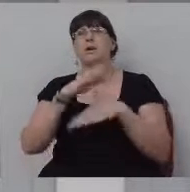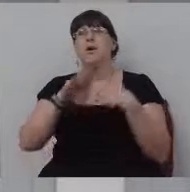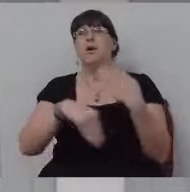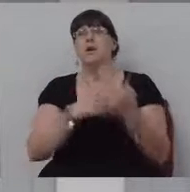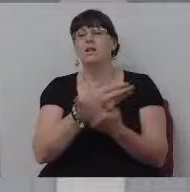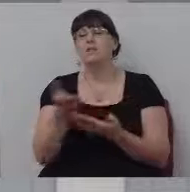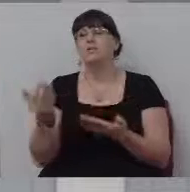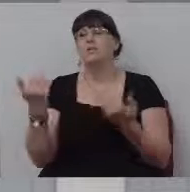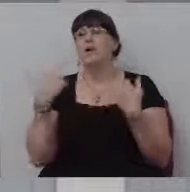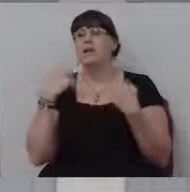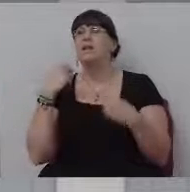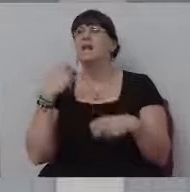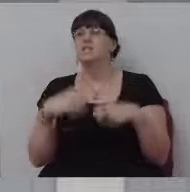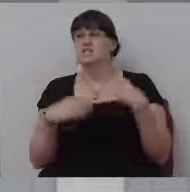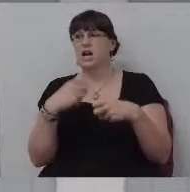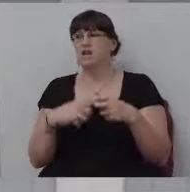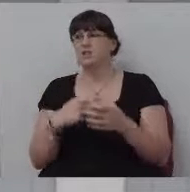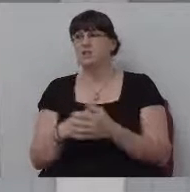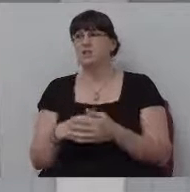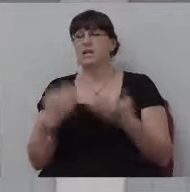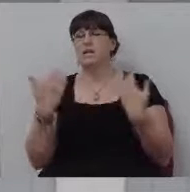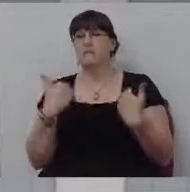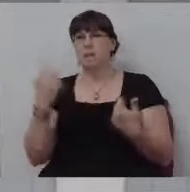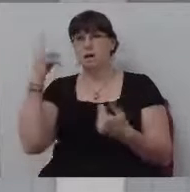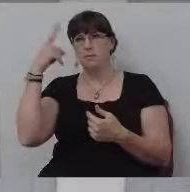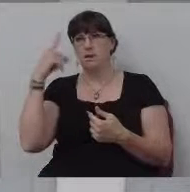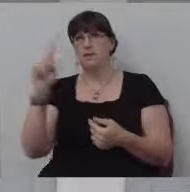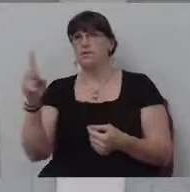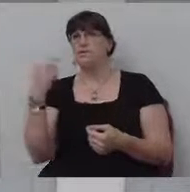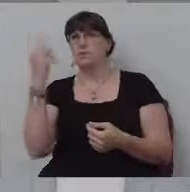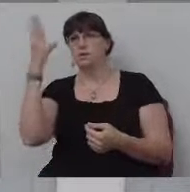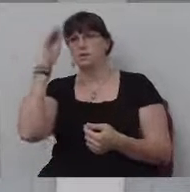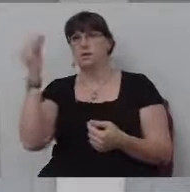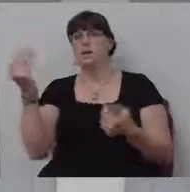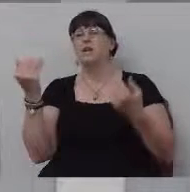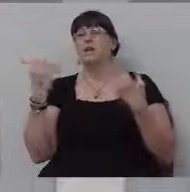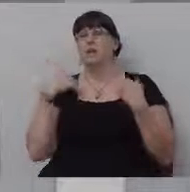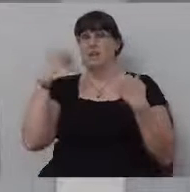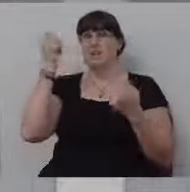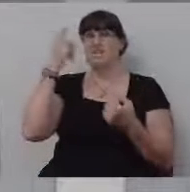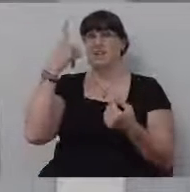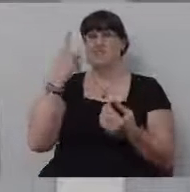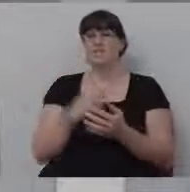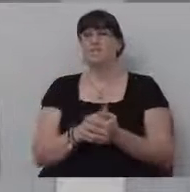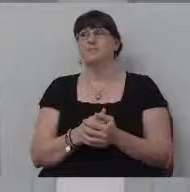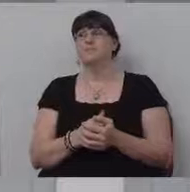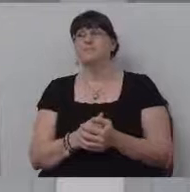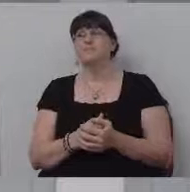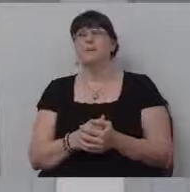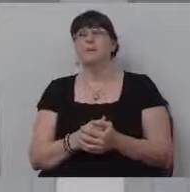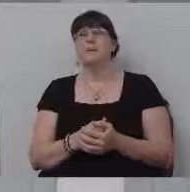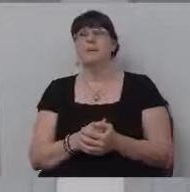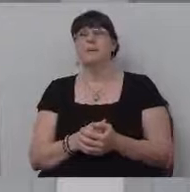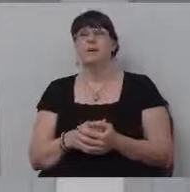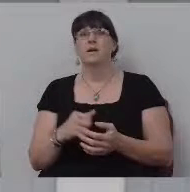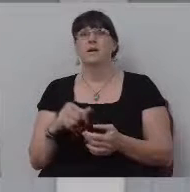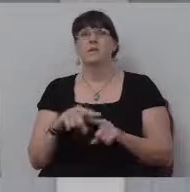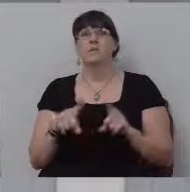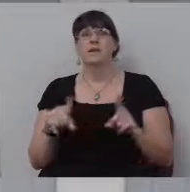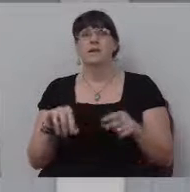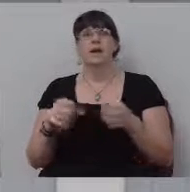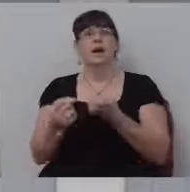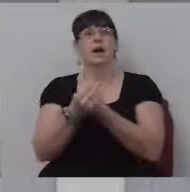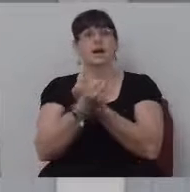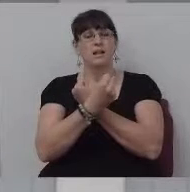just had challenges about it. my mind, you know, I was the only guy in the whole place that had any sense to me at all. Yeah, any sense at all. And, but you know what? I